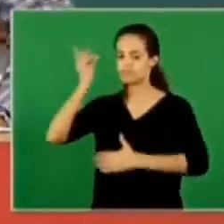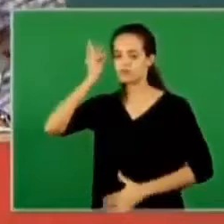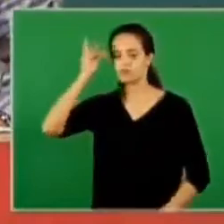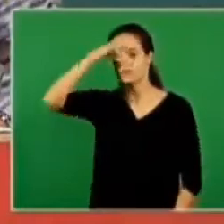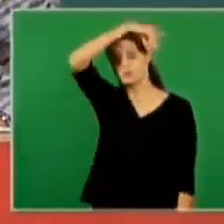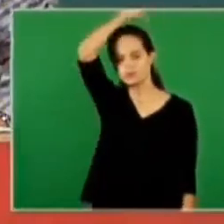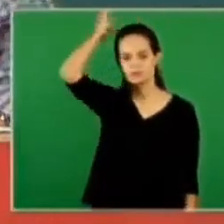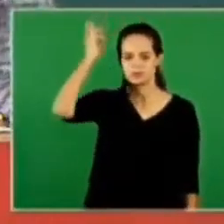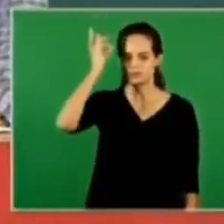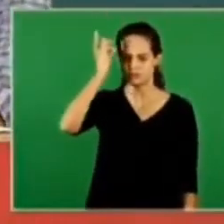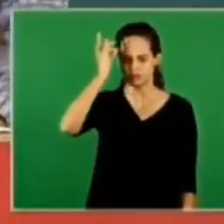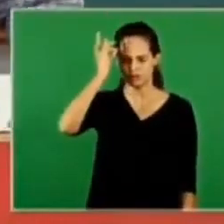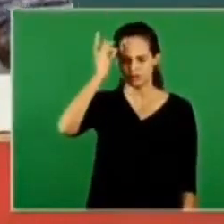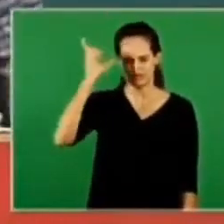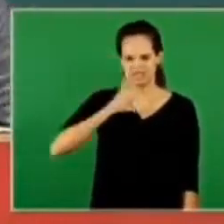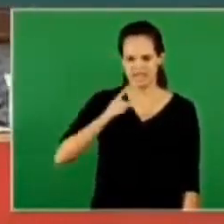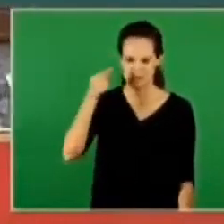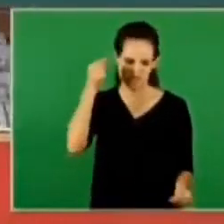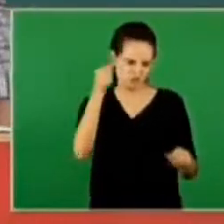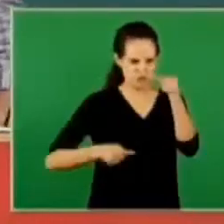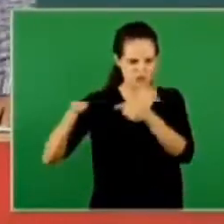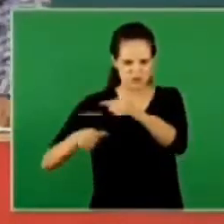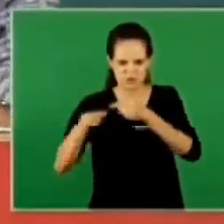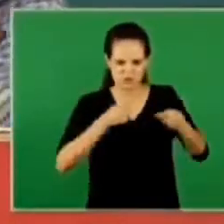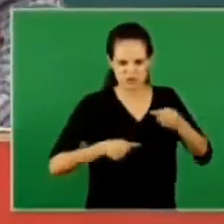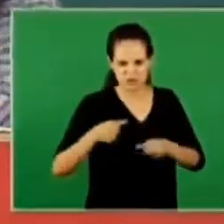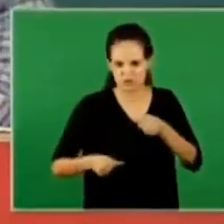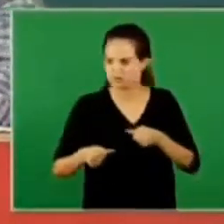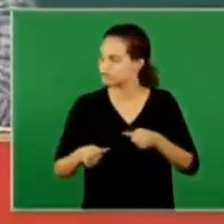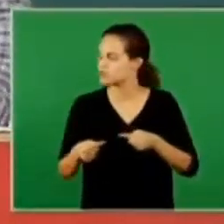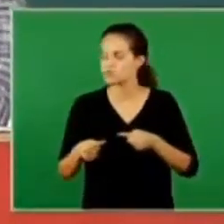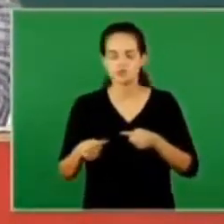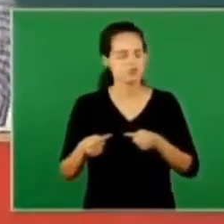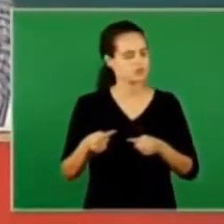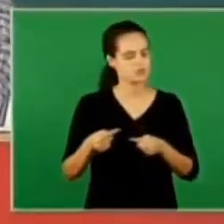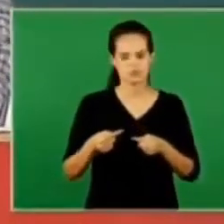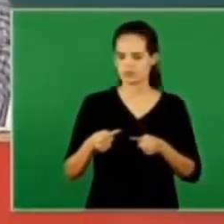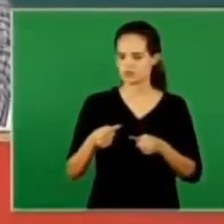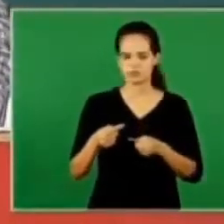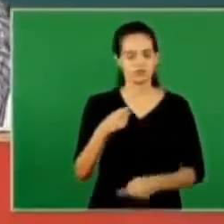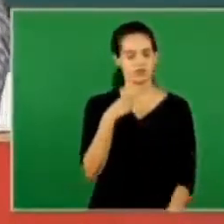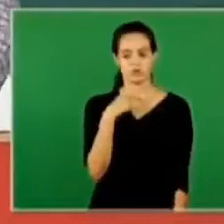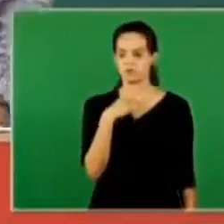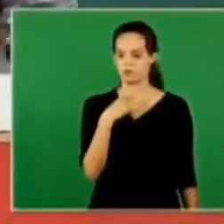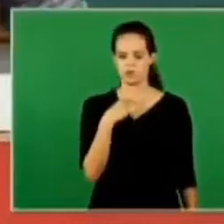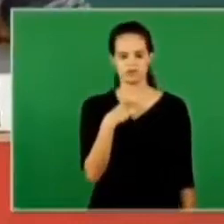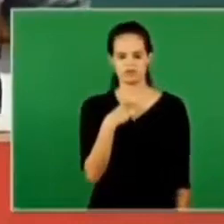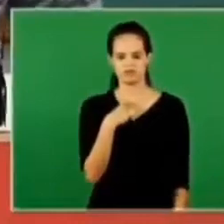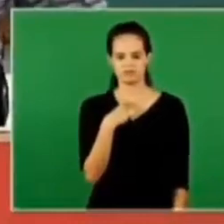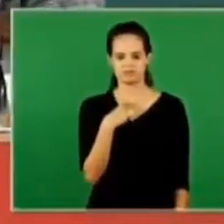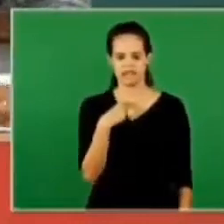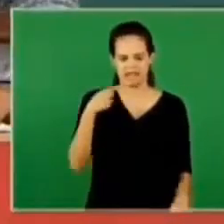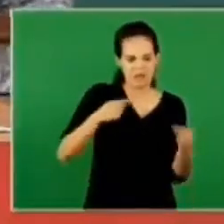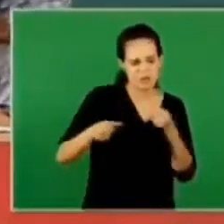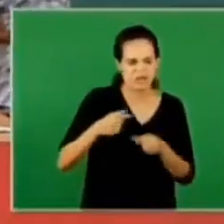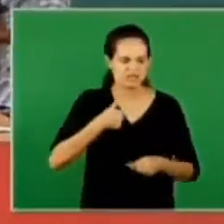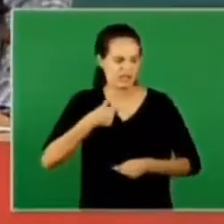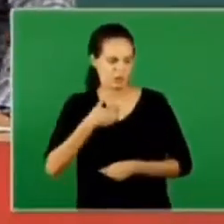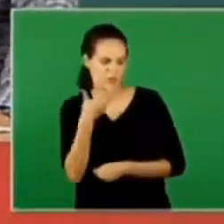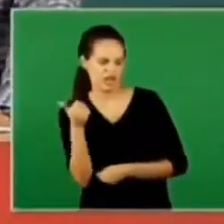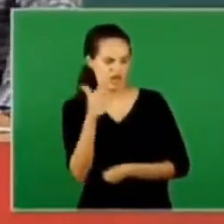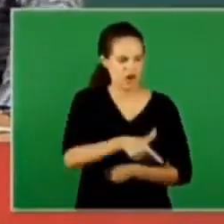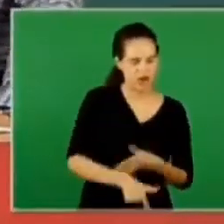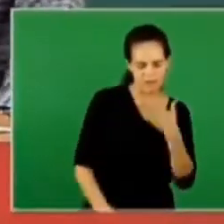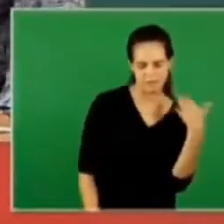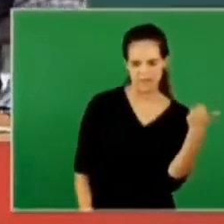by the holy spirit there is no room for disagreement there is no competition in this